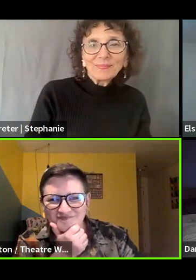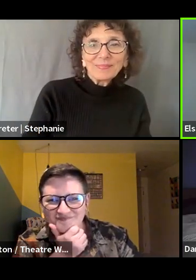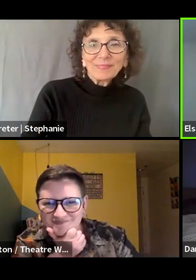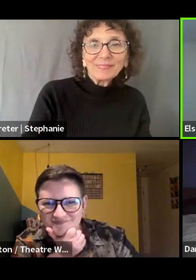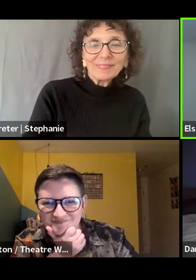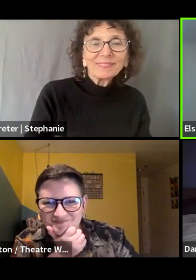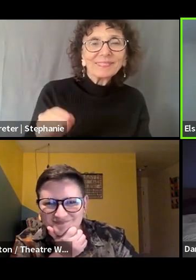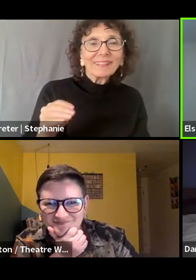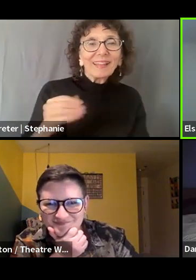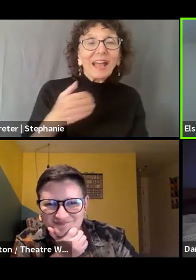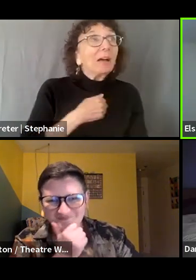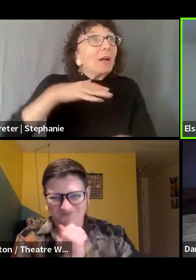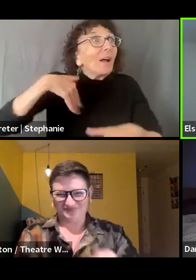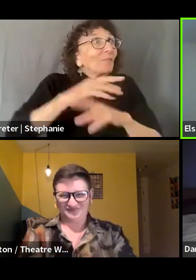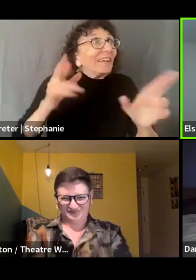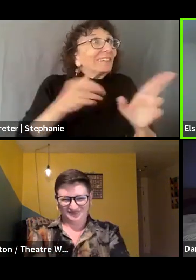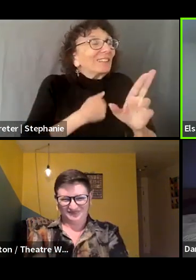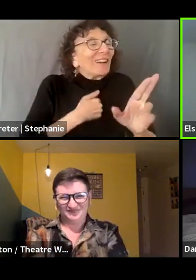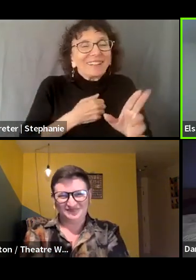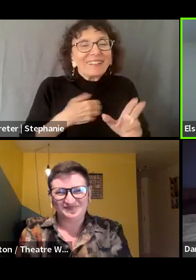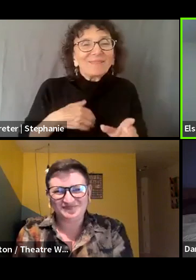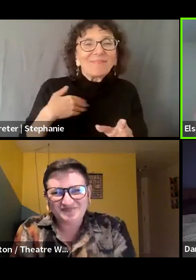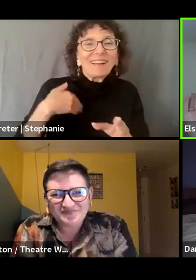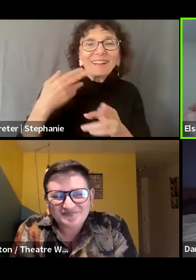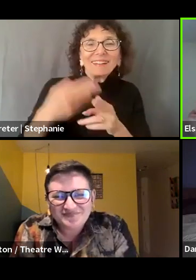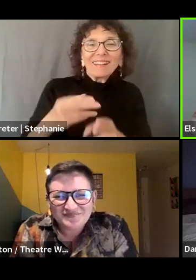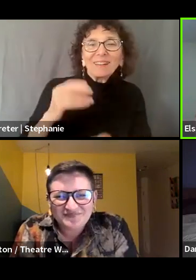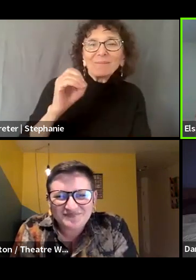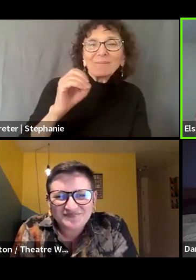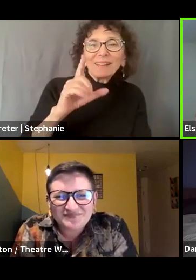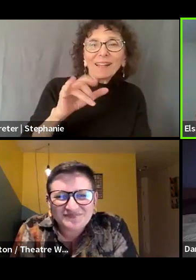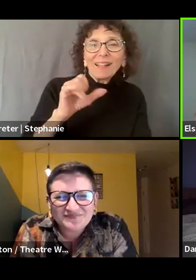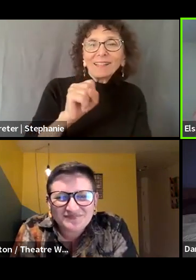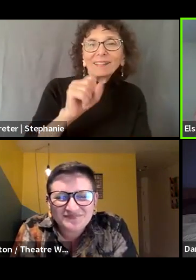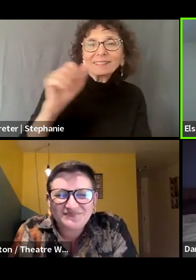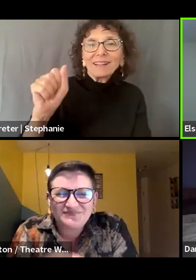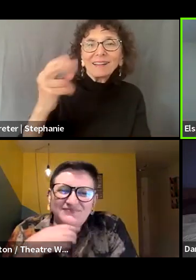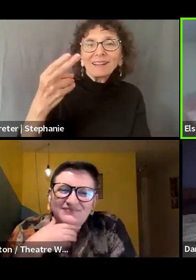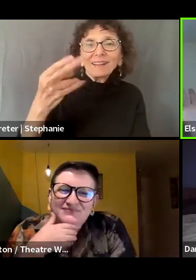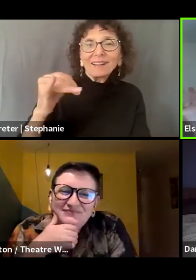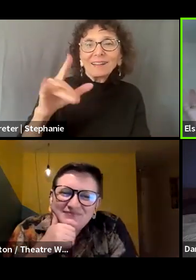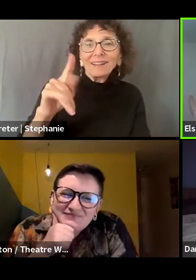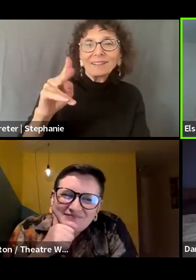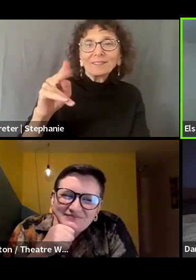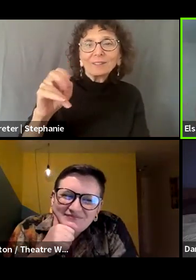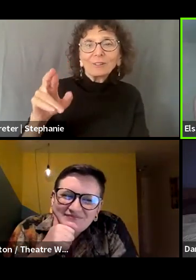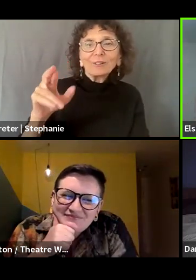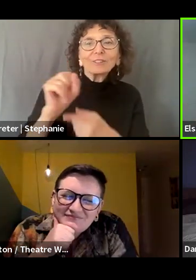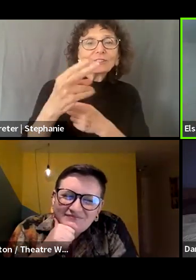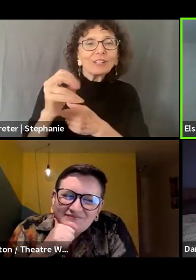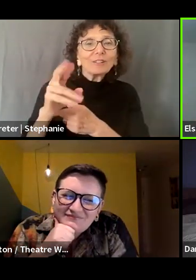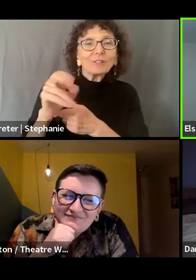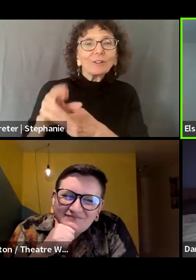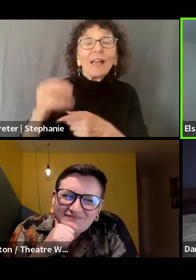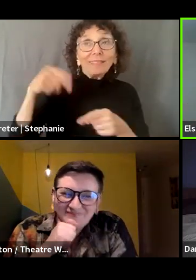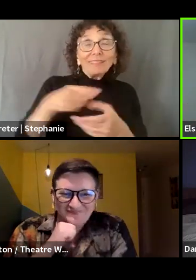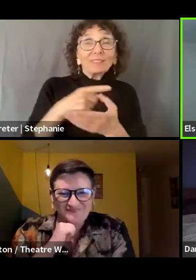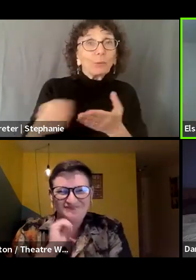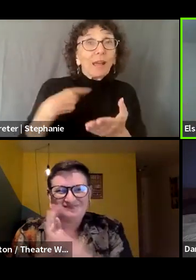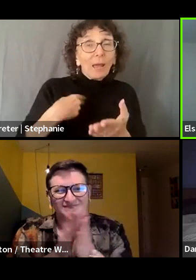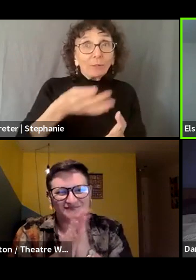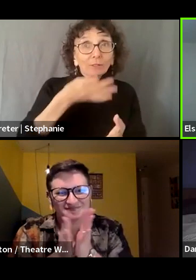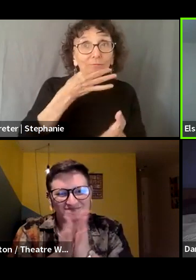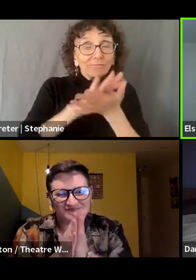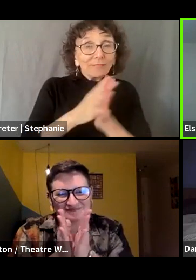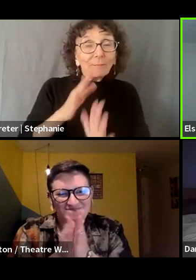Sorry, I wasn't ready. I'm Elsa Hiltner, she, her. I'm going to be 40 this week. I'm a white woman, straight,